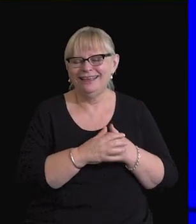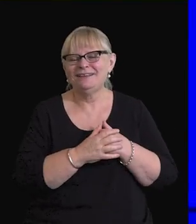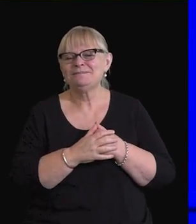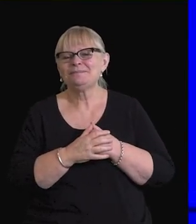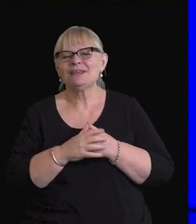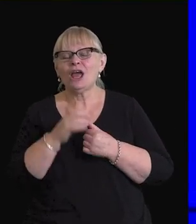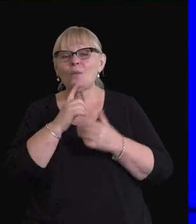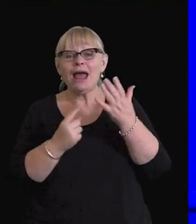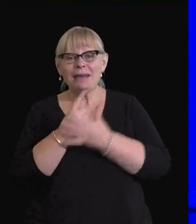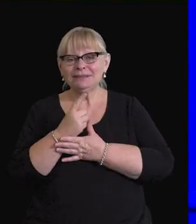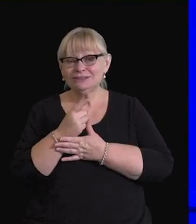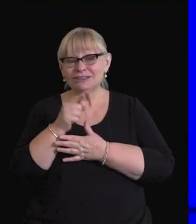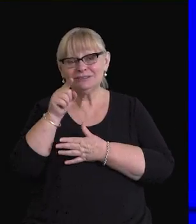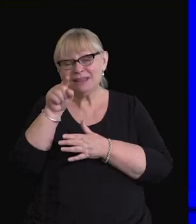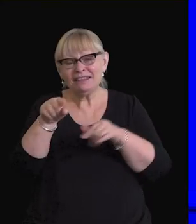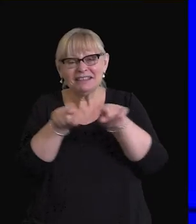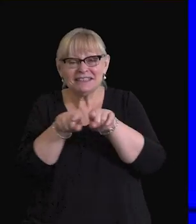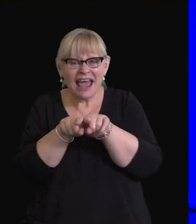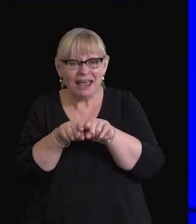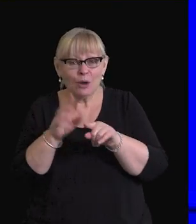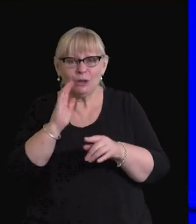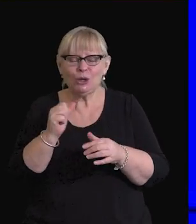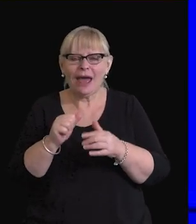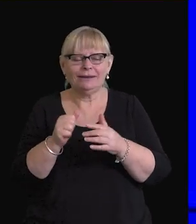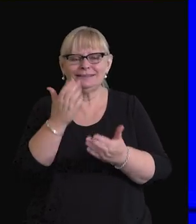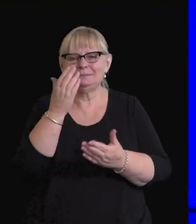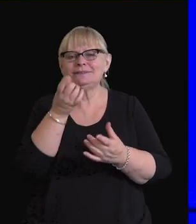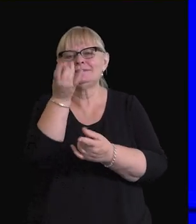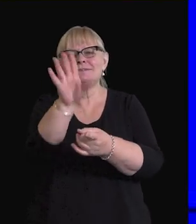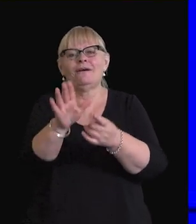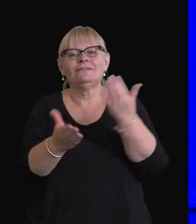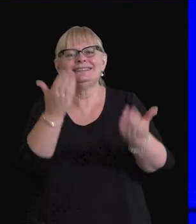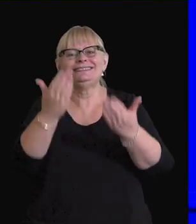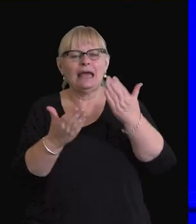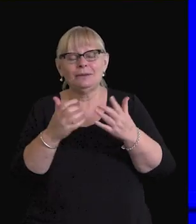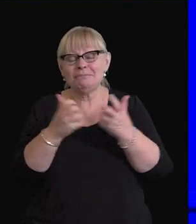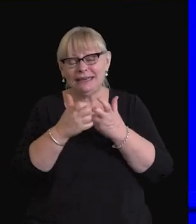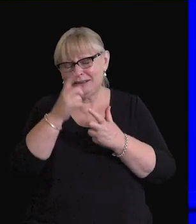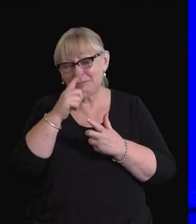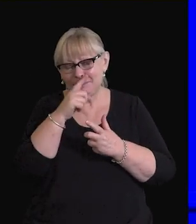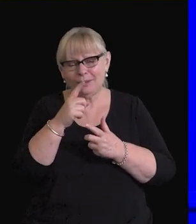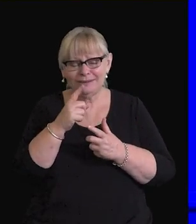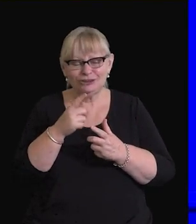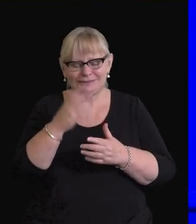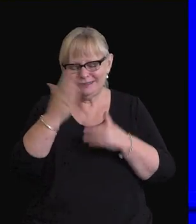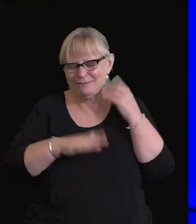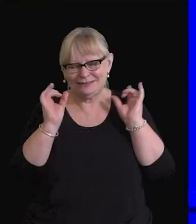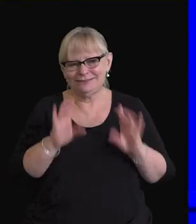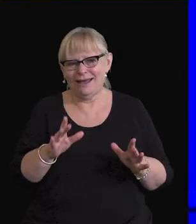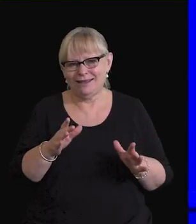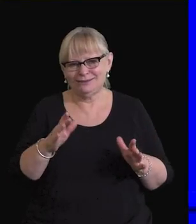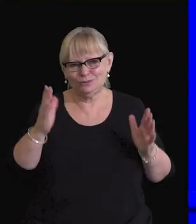What happened the last time you ran headlong into self-doubt? So many of us just give up, or we never even start.